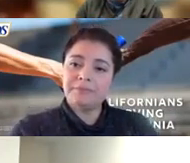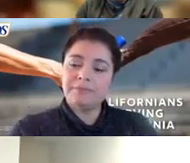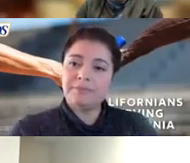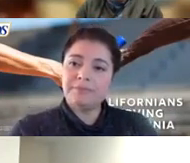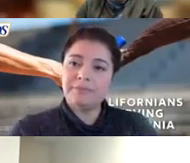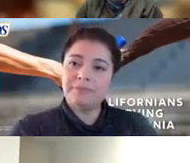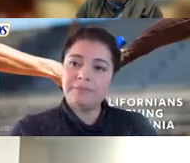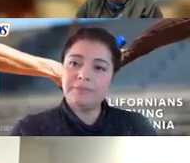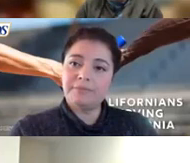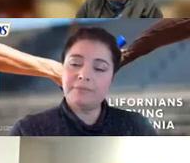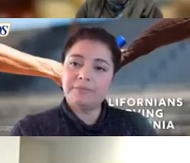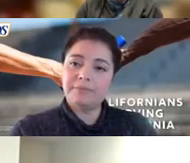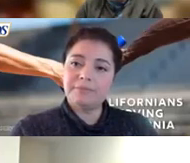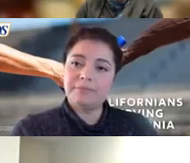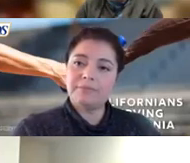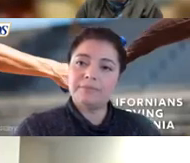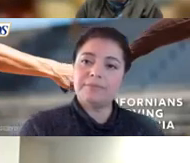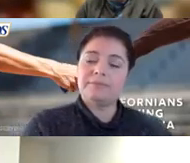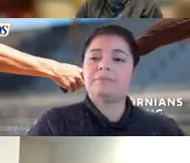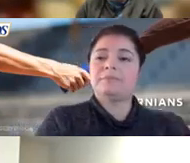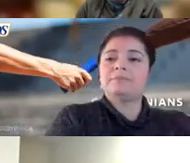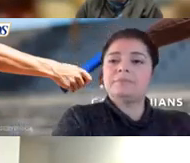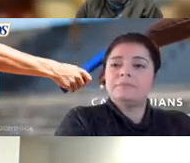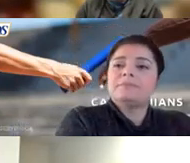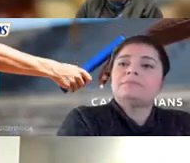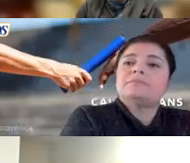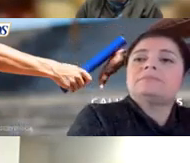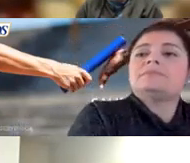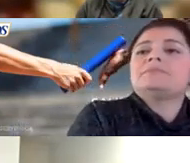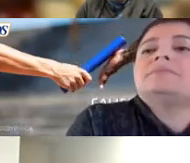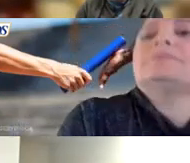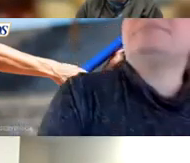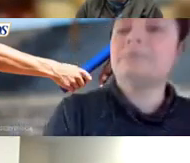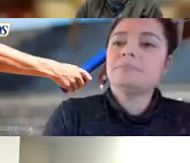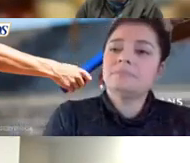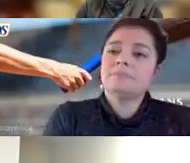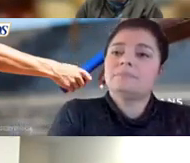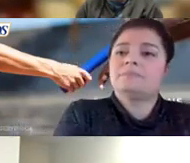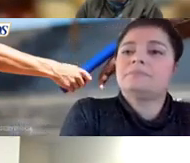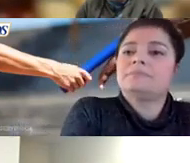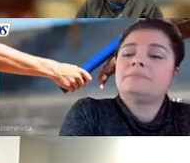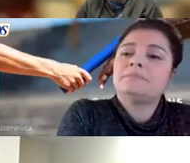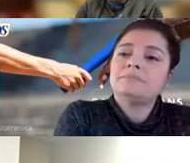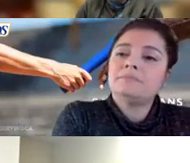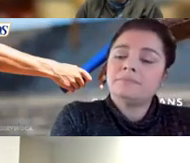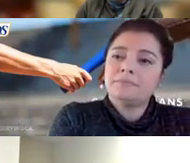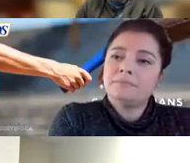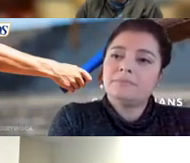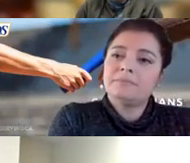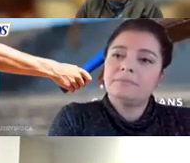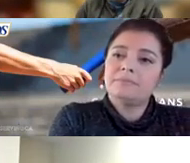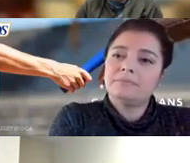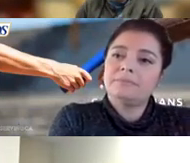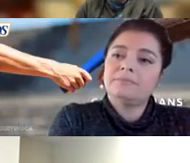service navigator was instrumental in helping families with technology and the website